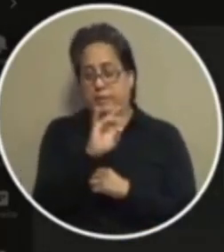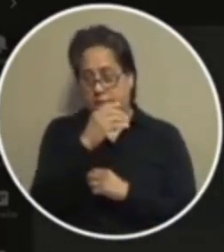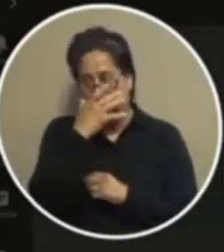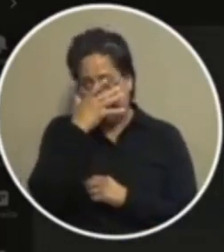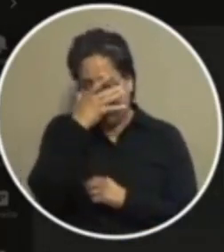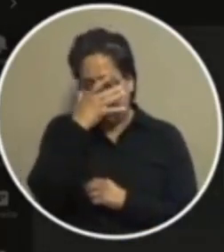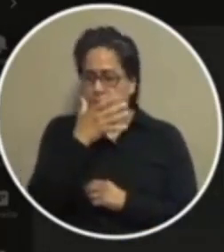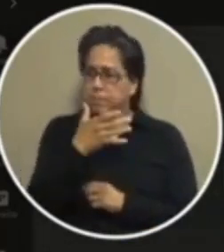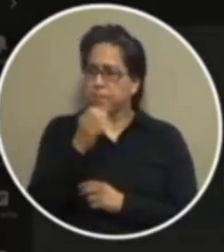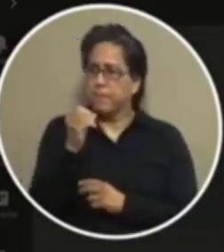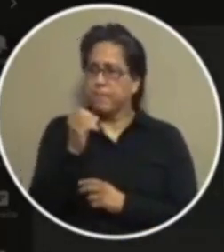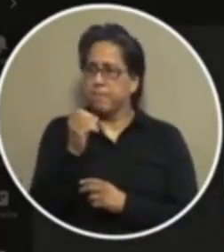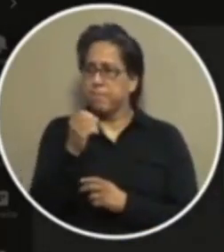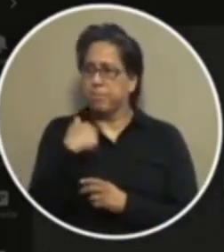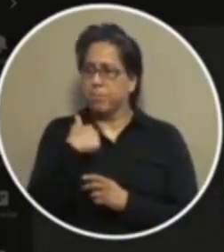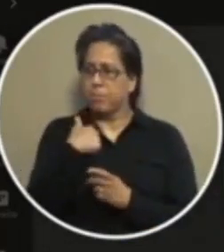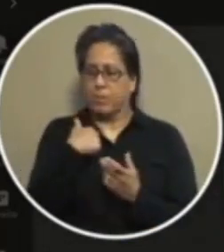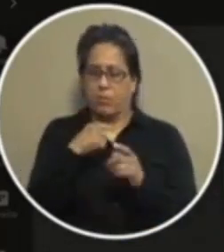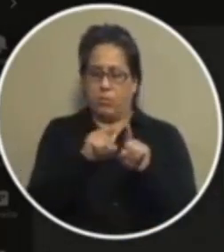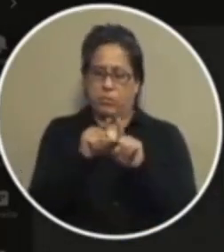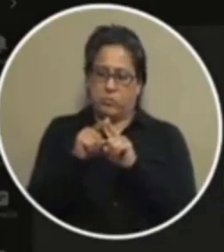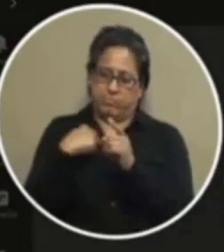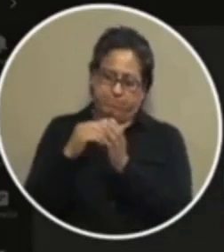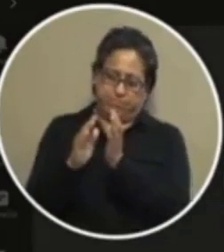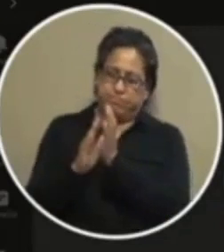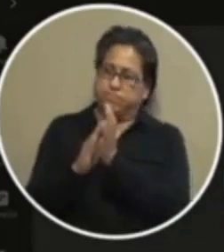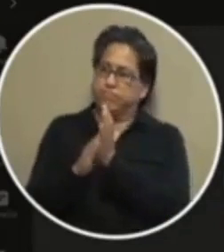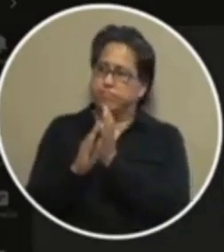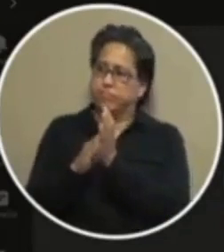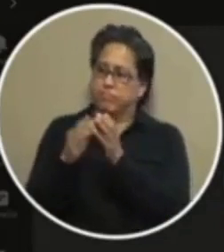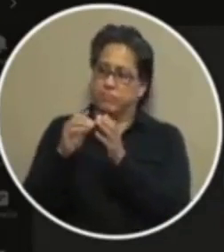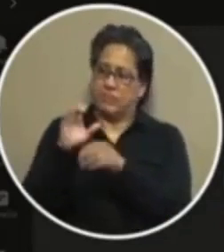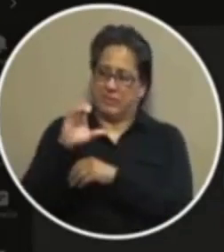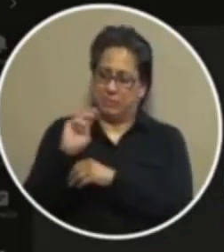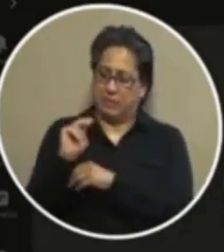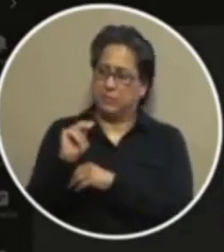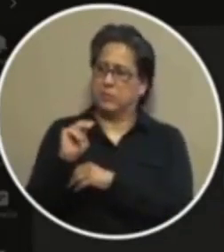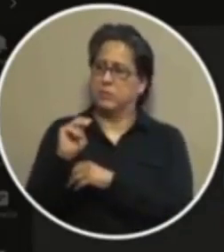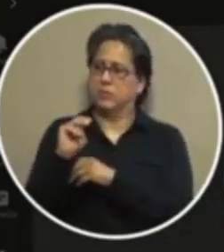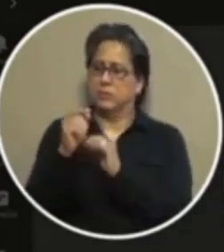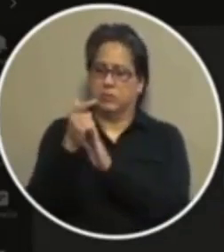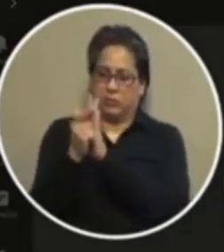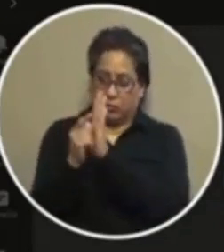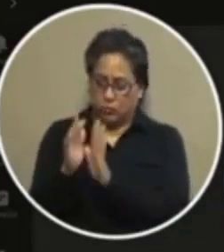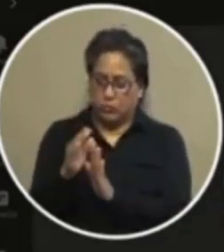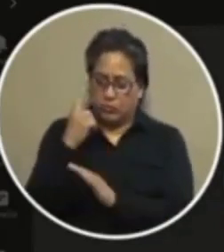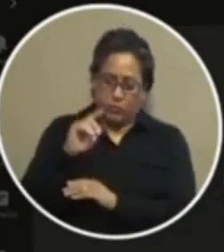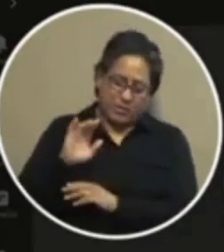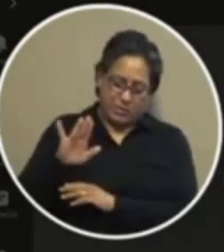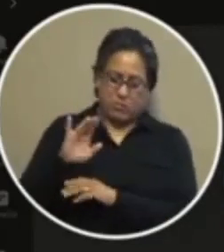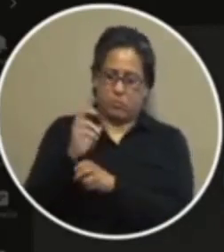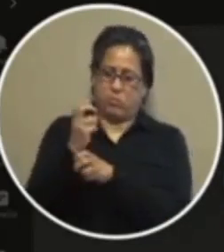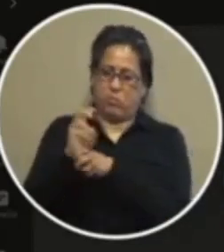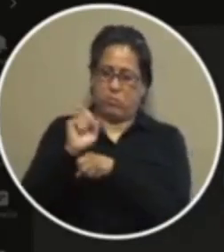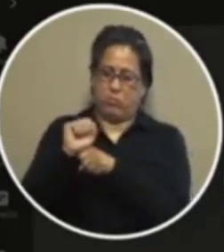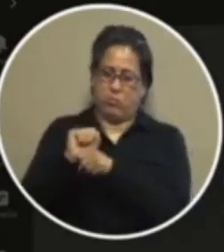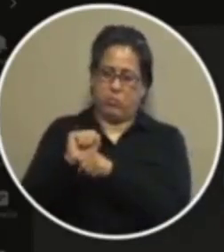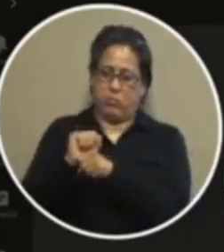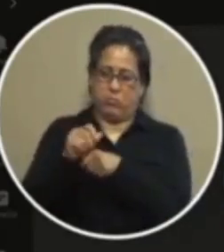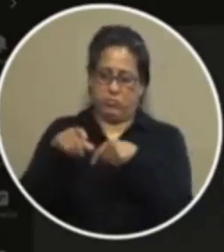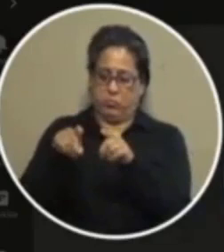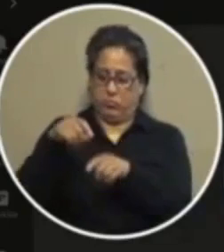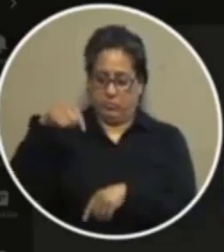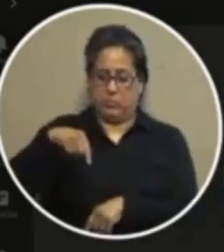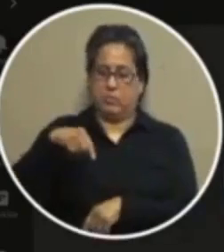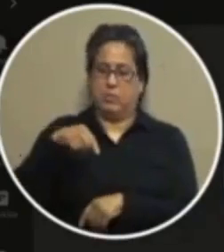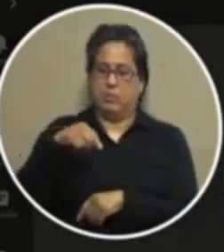and i i want to commend our city manager our city attorney for all their hard work during this pandemic